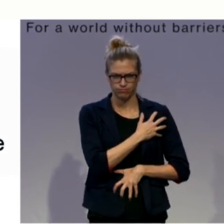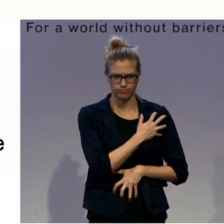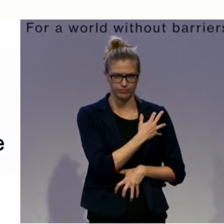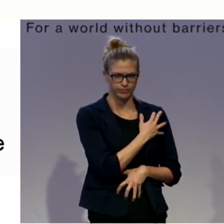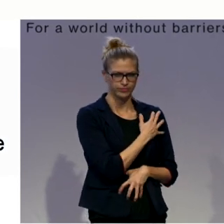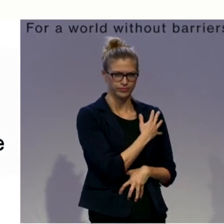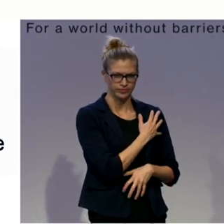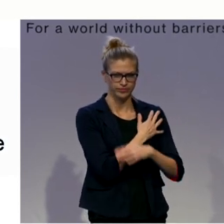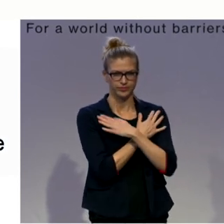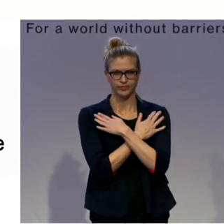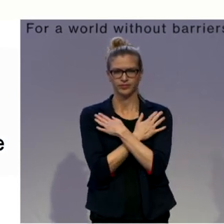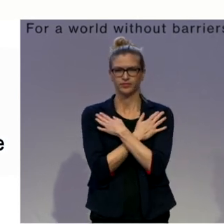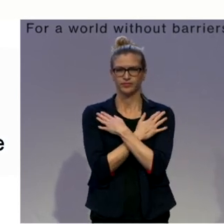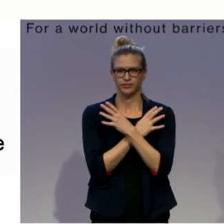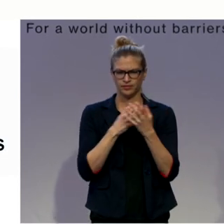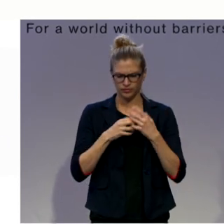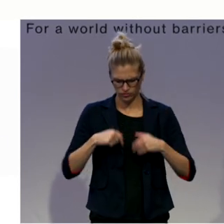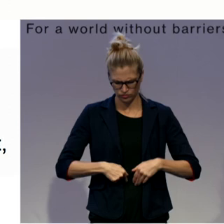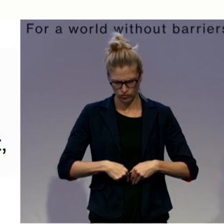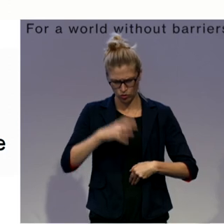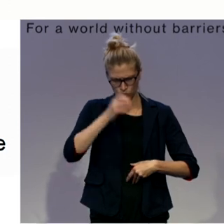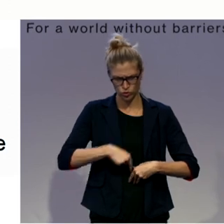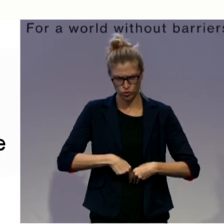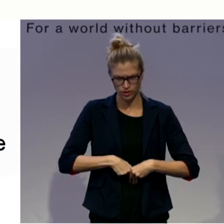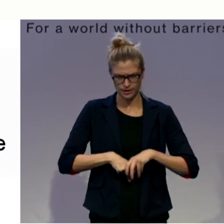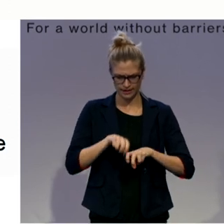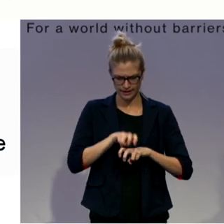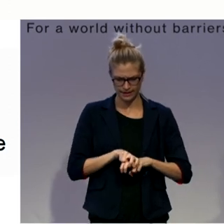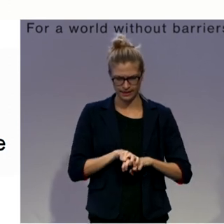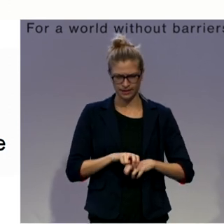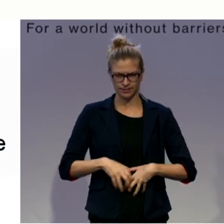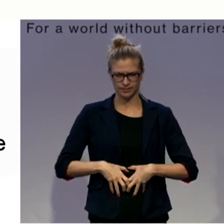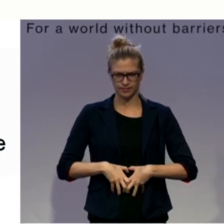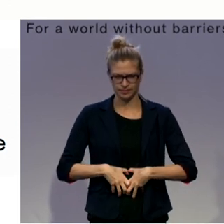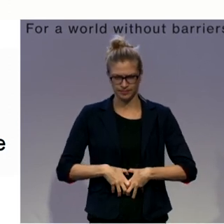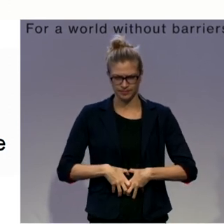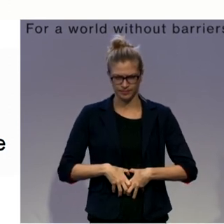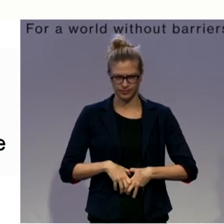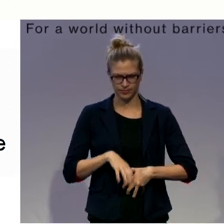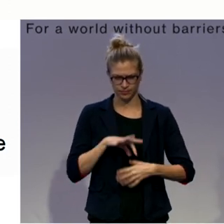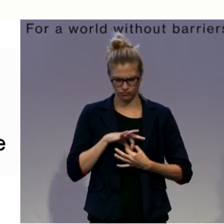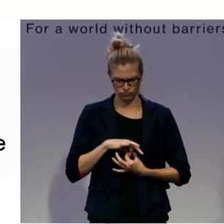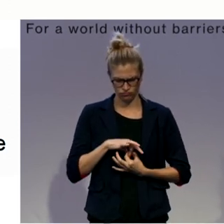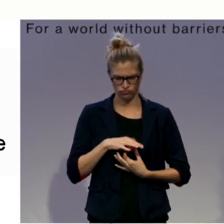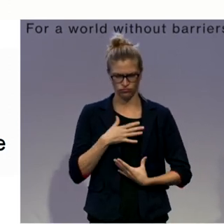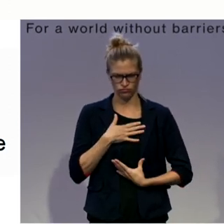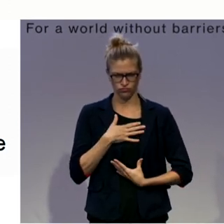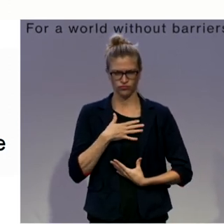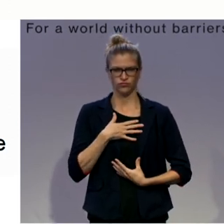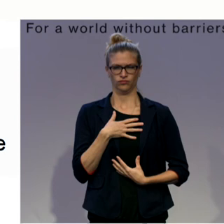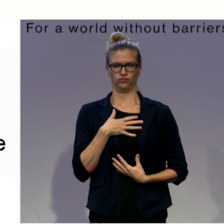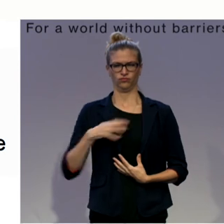center yourself on your seat bones. Become super tall. Place your hands on your shoulders.